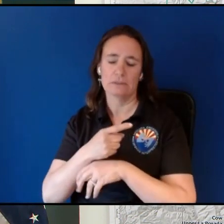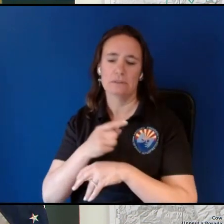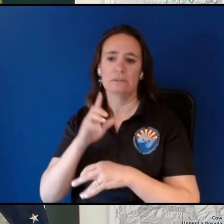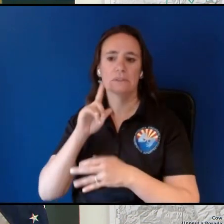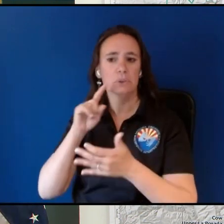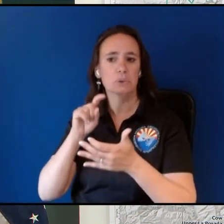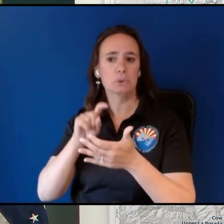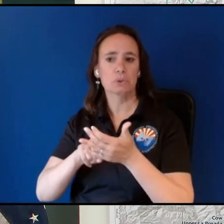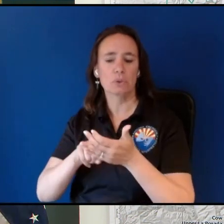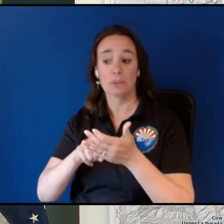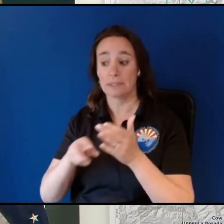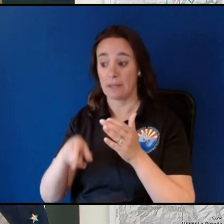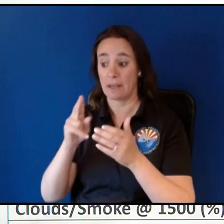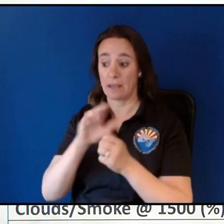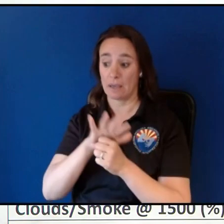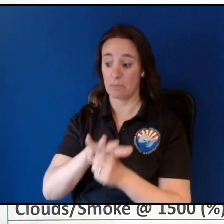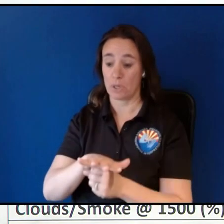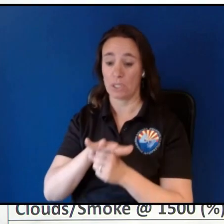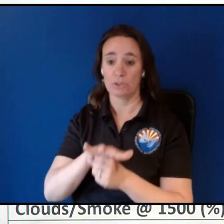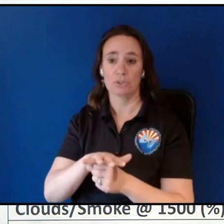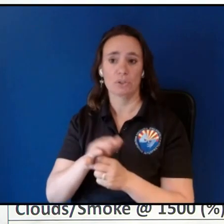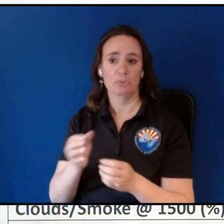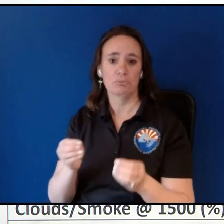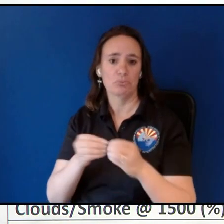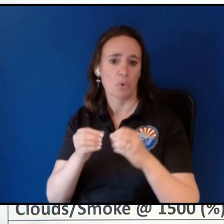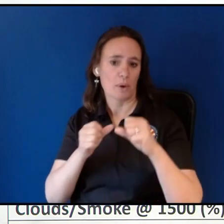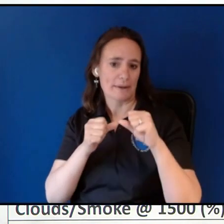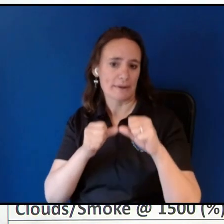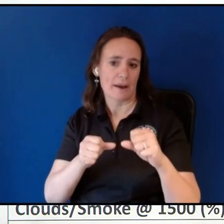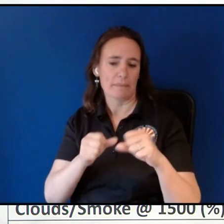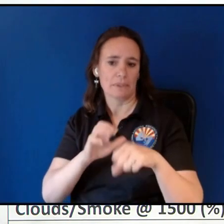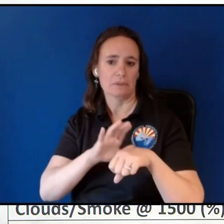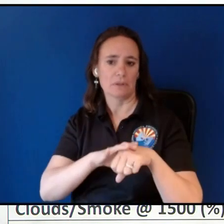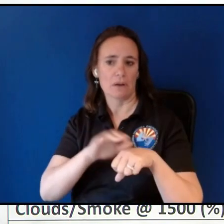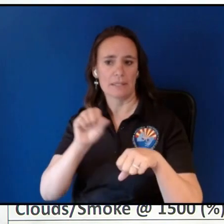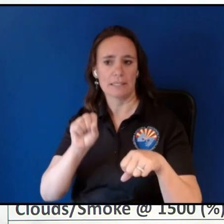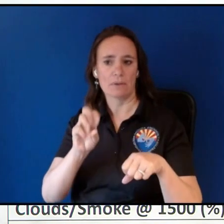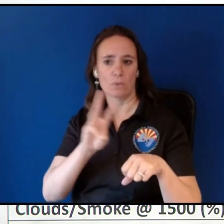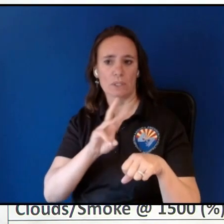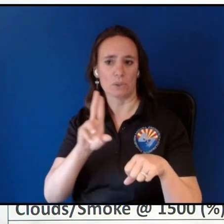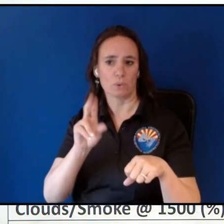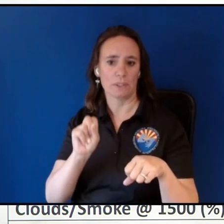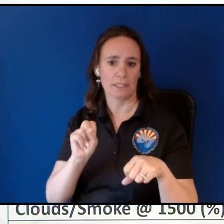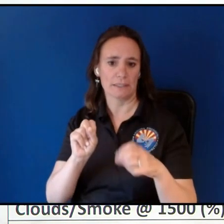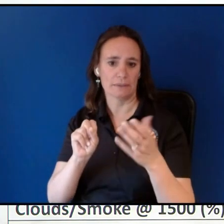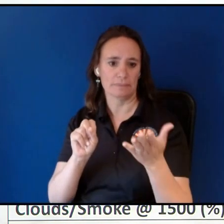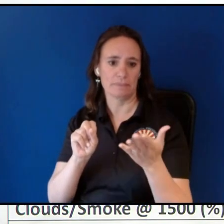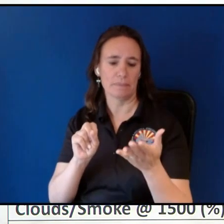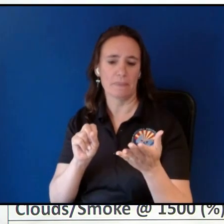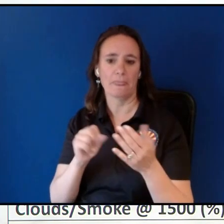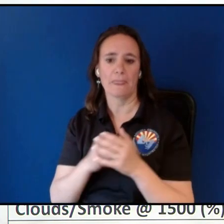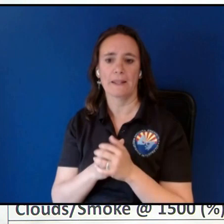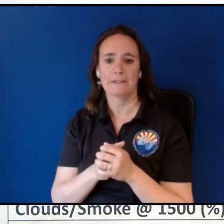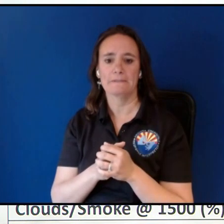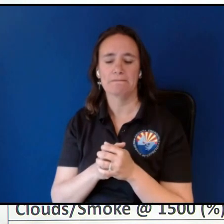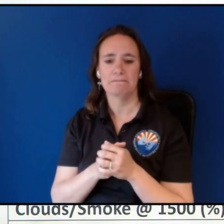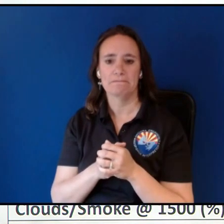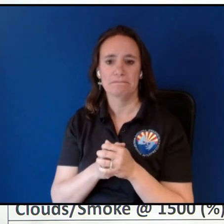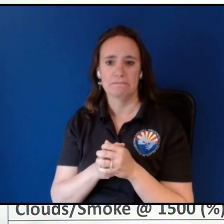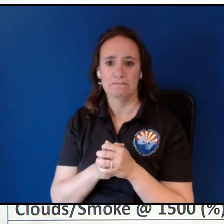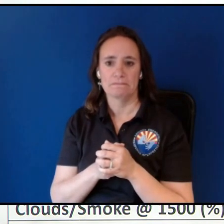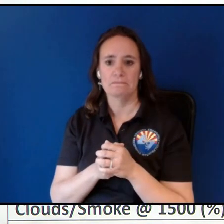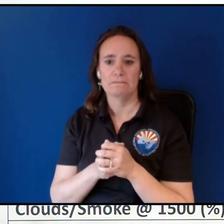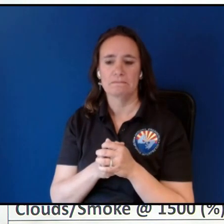become more dominant over the southwestern united states with that we're going to intensify or